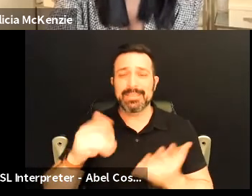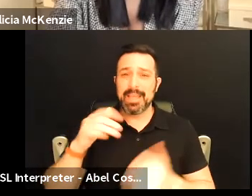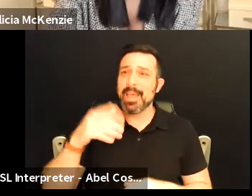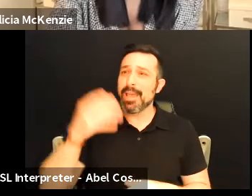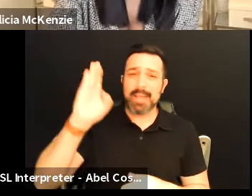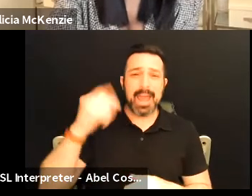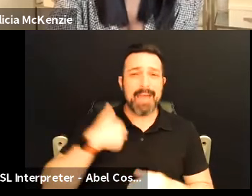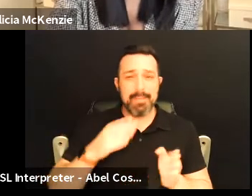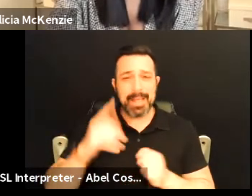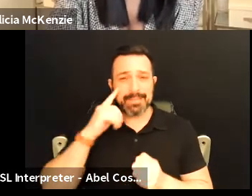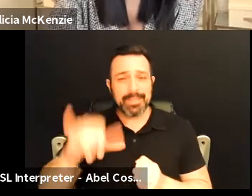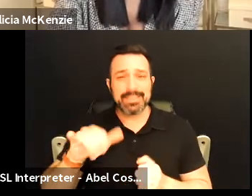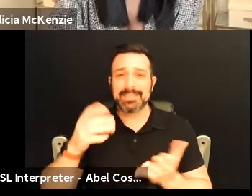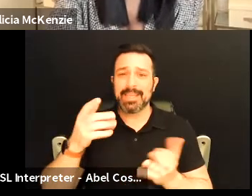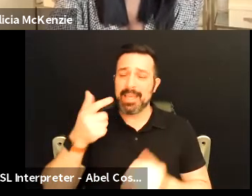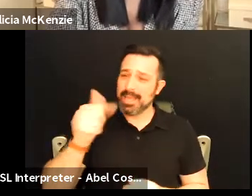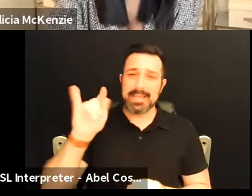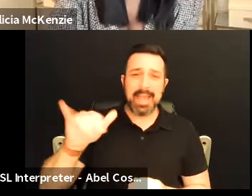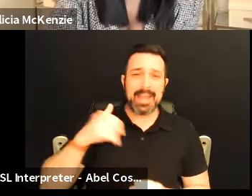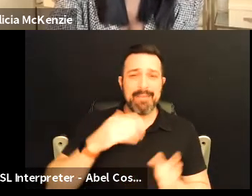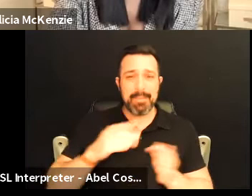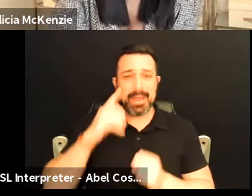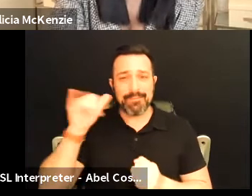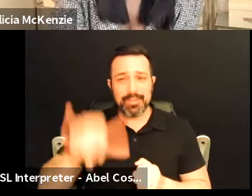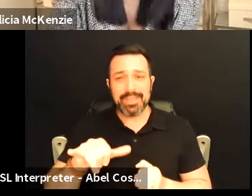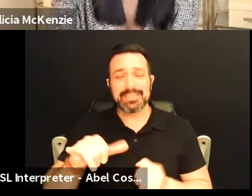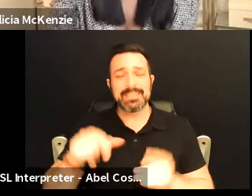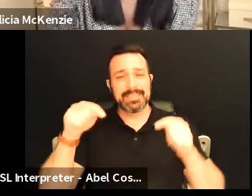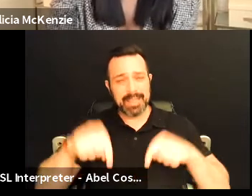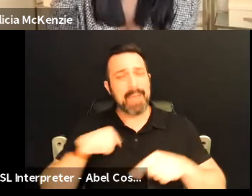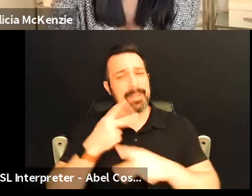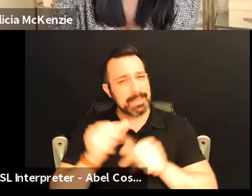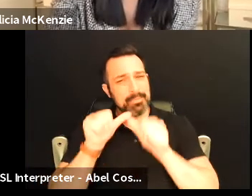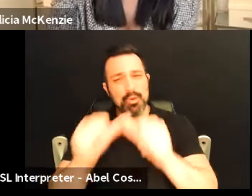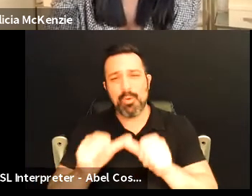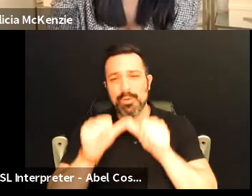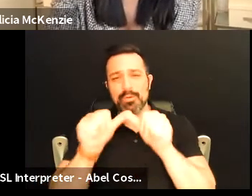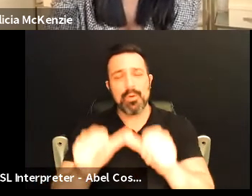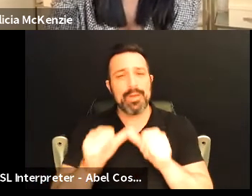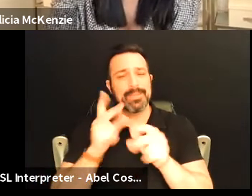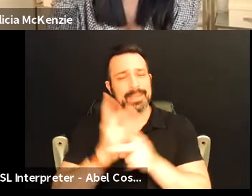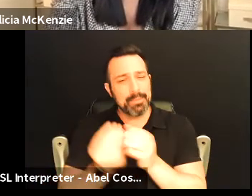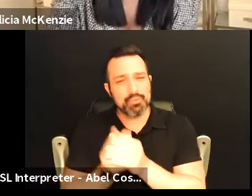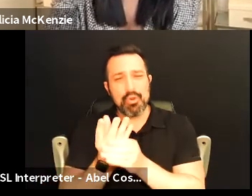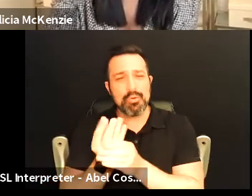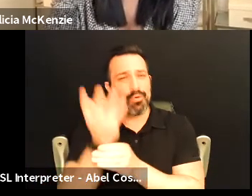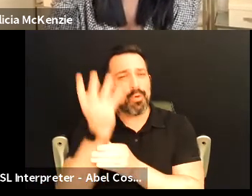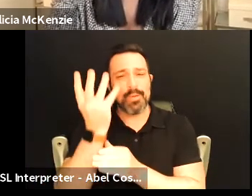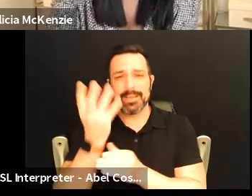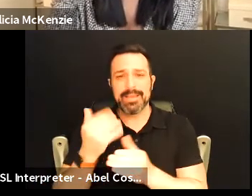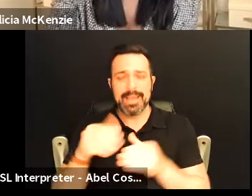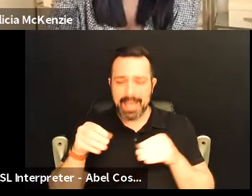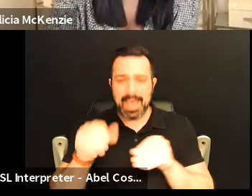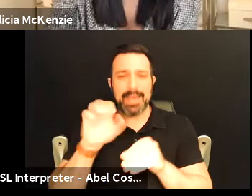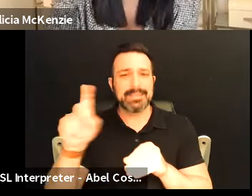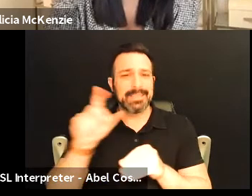God he got a plan for this God he got a plan for this I'm gonna keep on going and going keep on growing and growing have some seeds